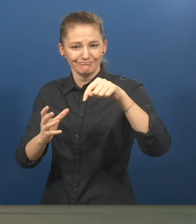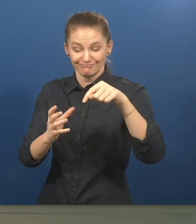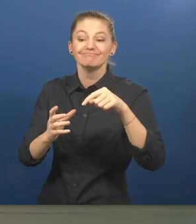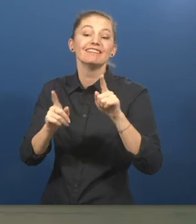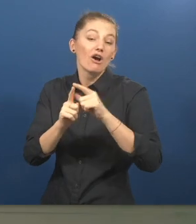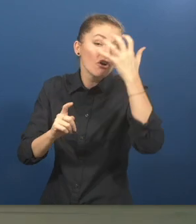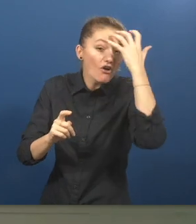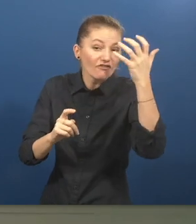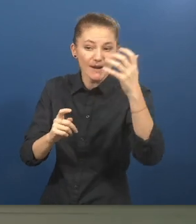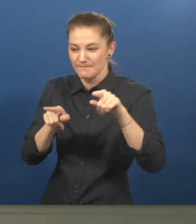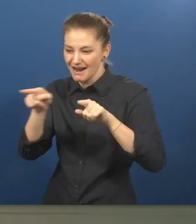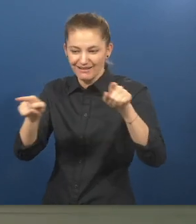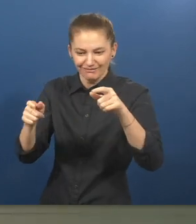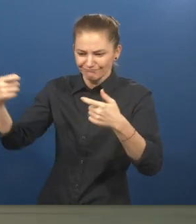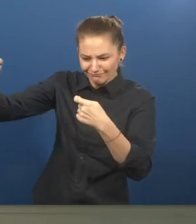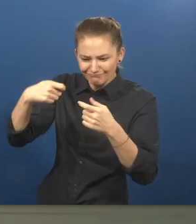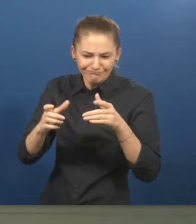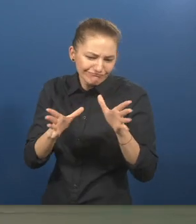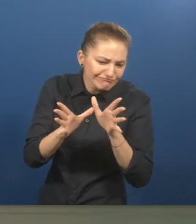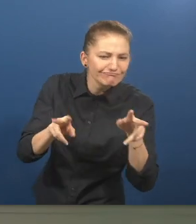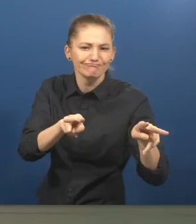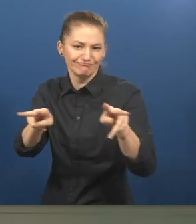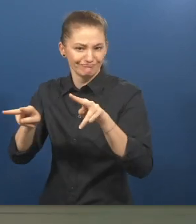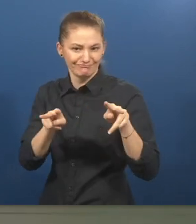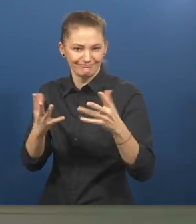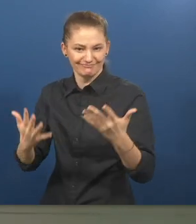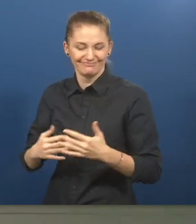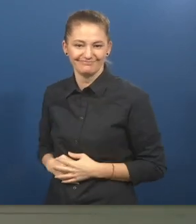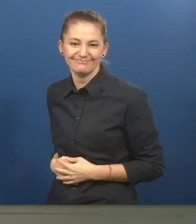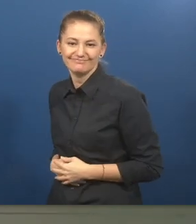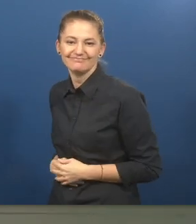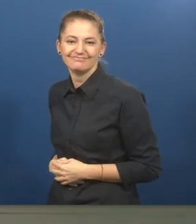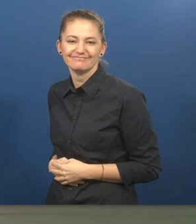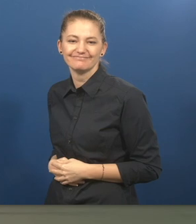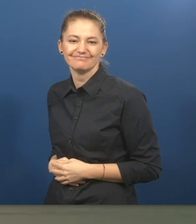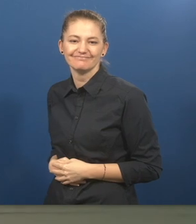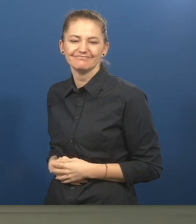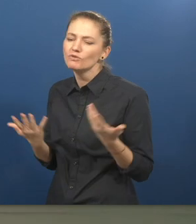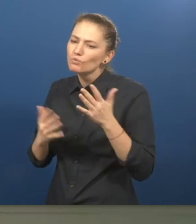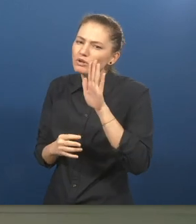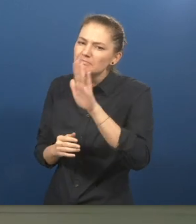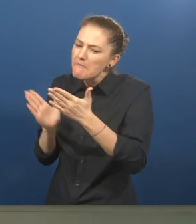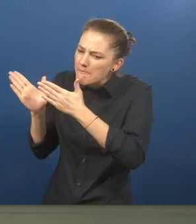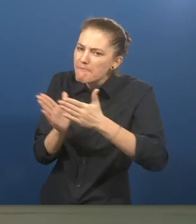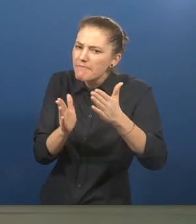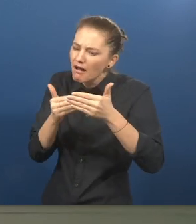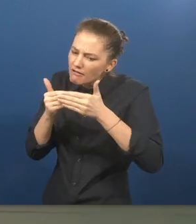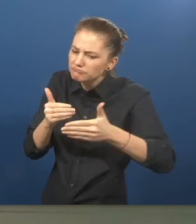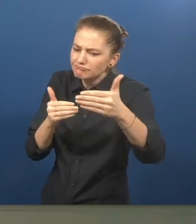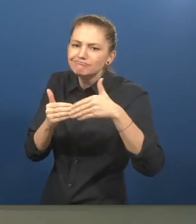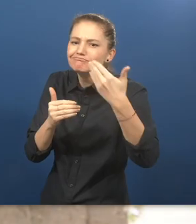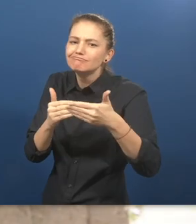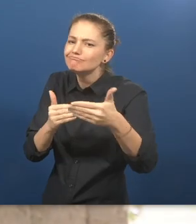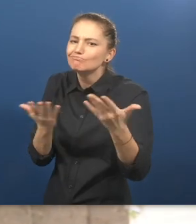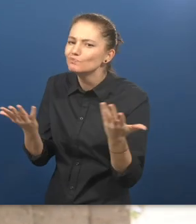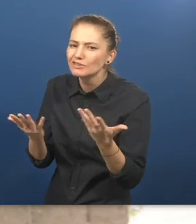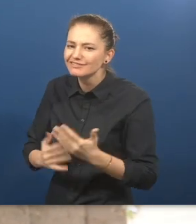into proposals focused on refugee populations in other parts of the world from government funders.